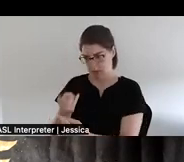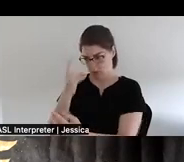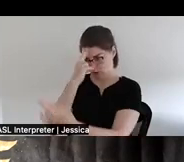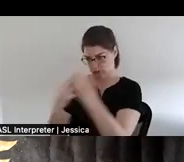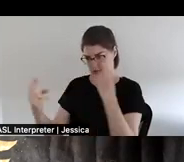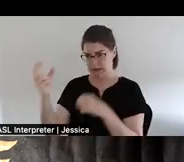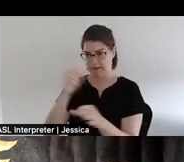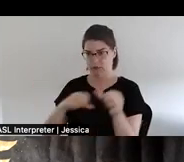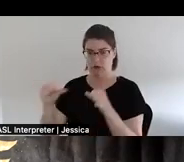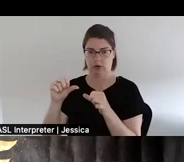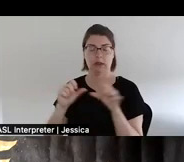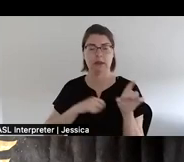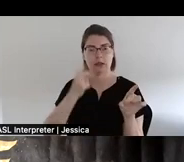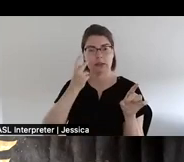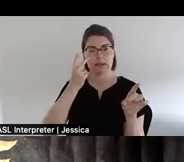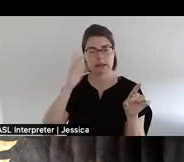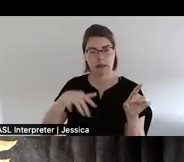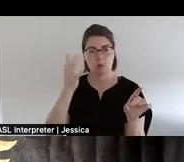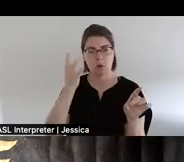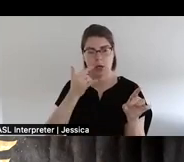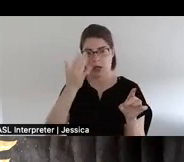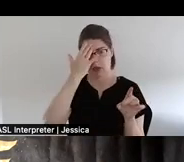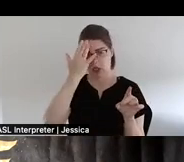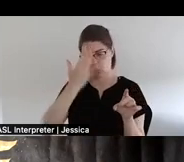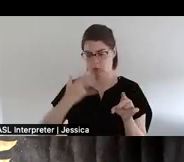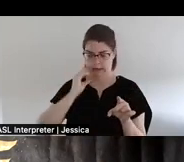They could see it because they knew oppression.